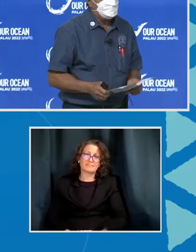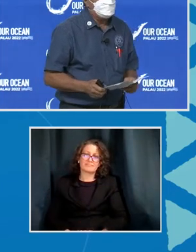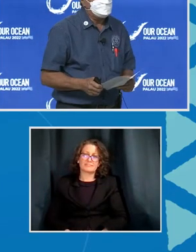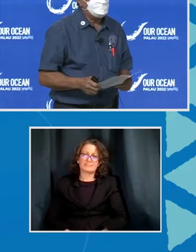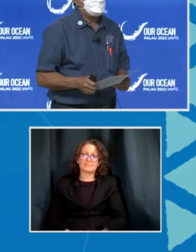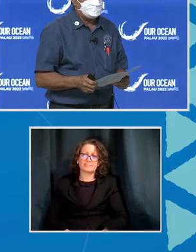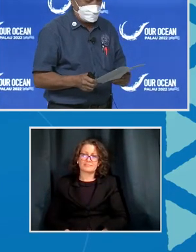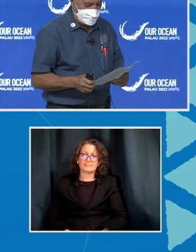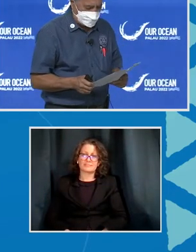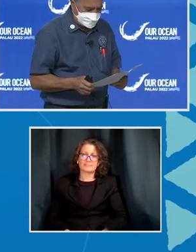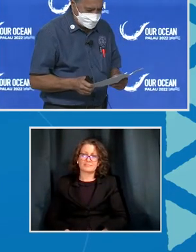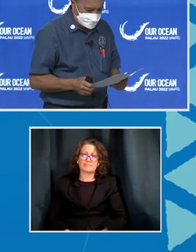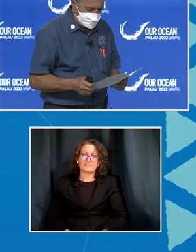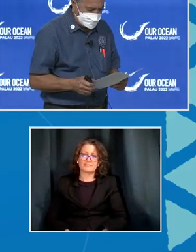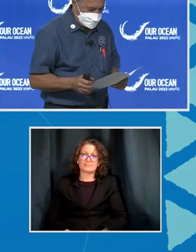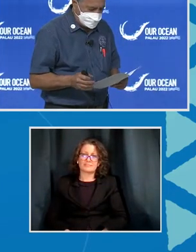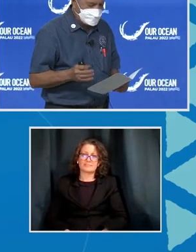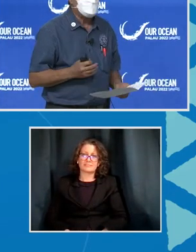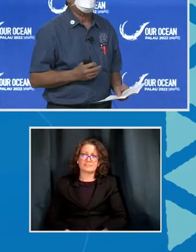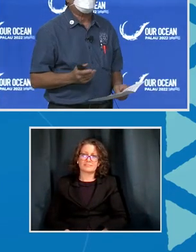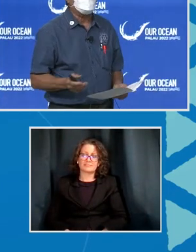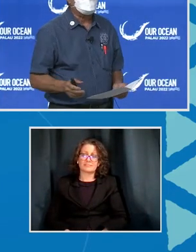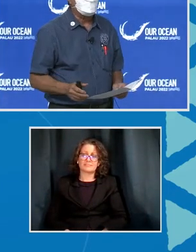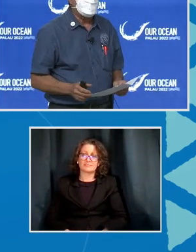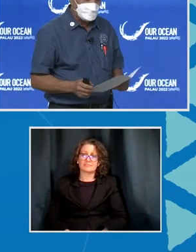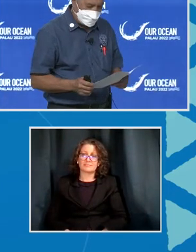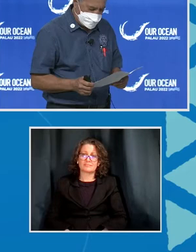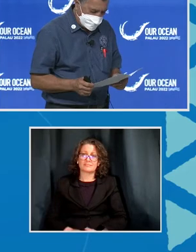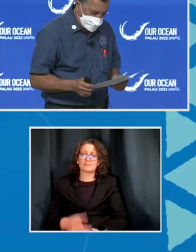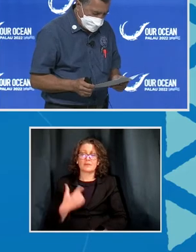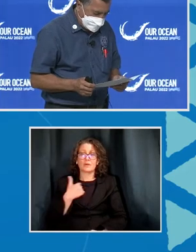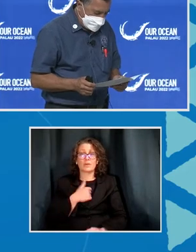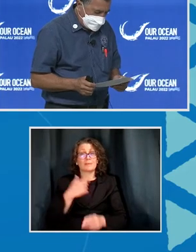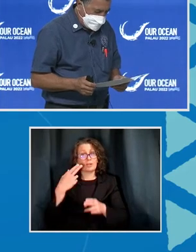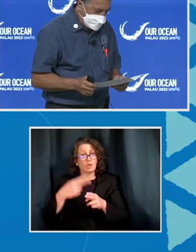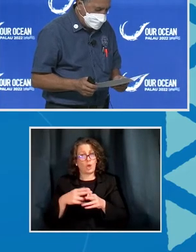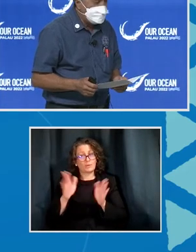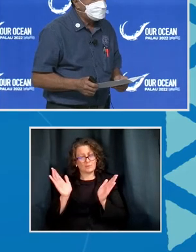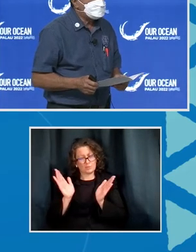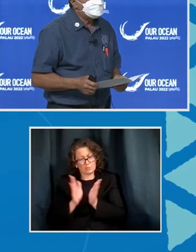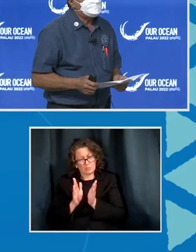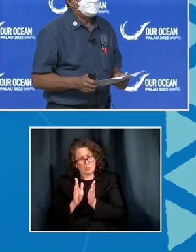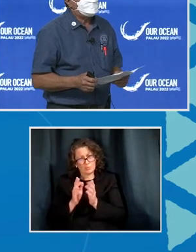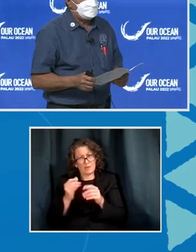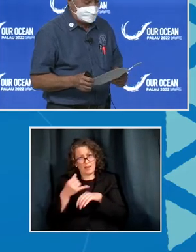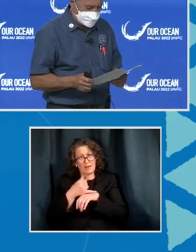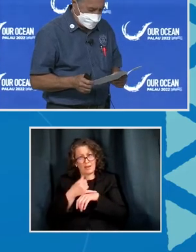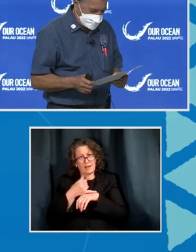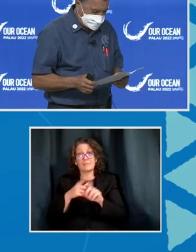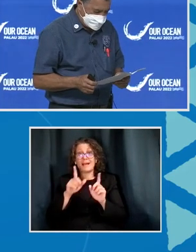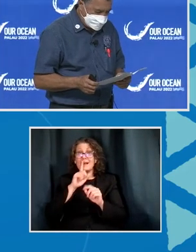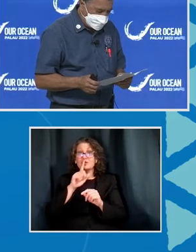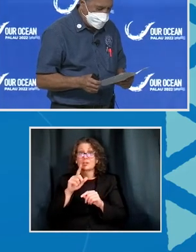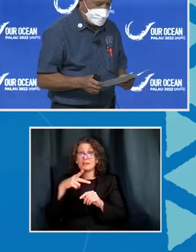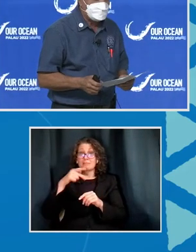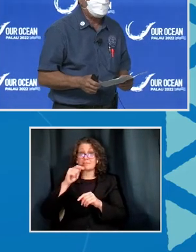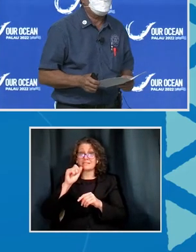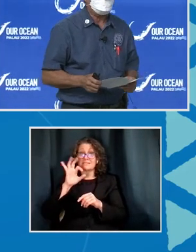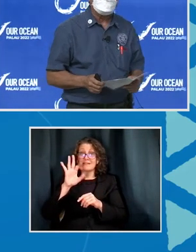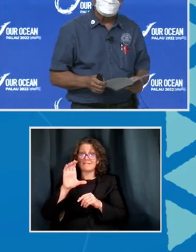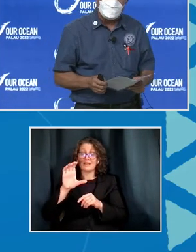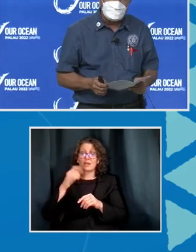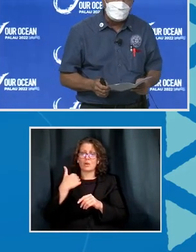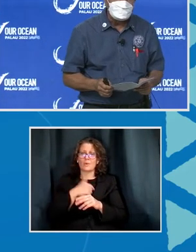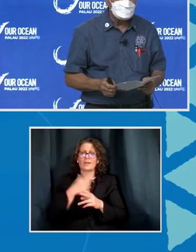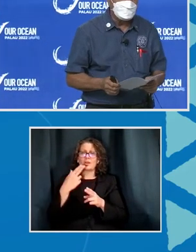And we have been called small islands. But actually, in the Pacific, we call ourselves large